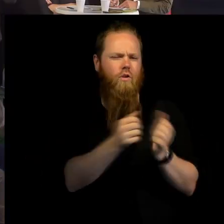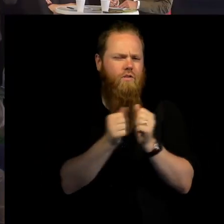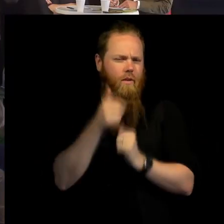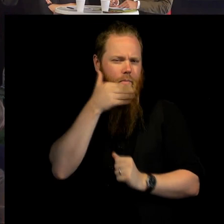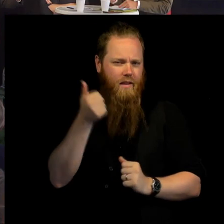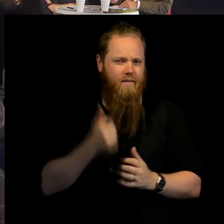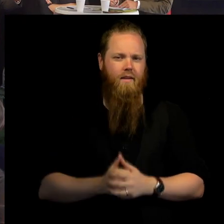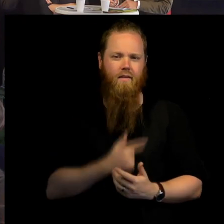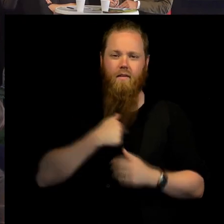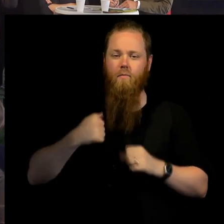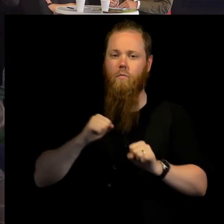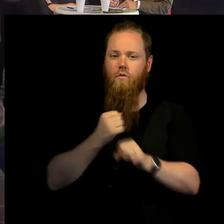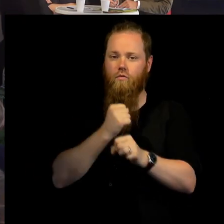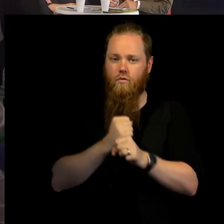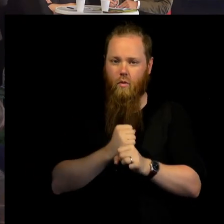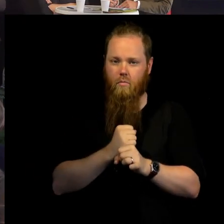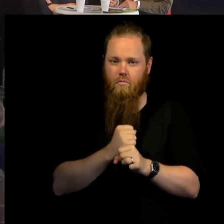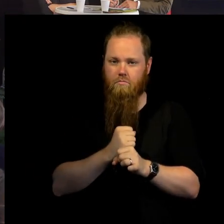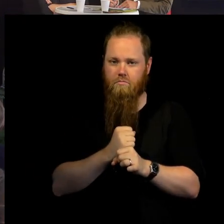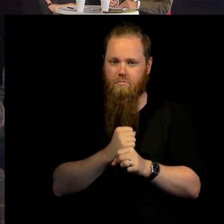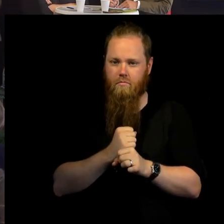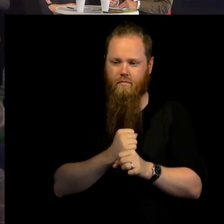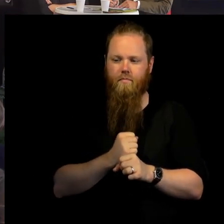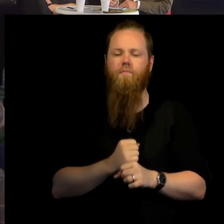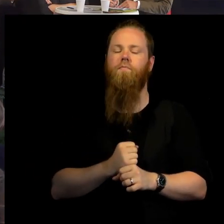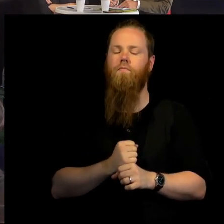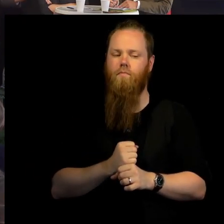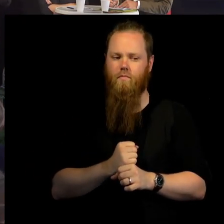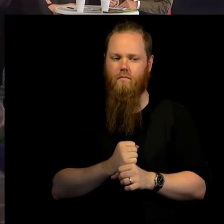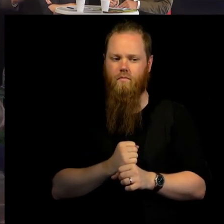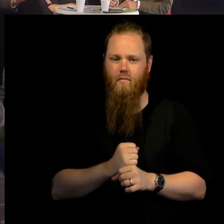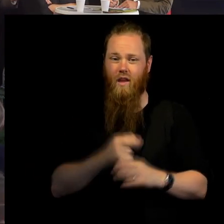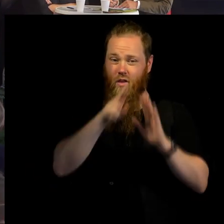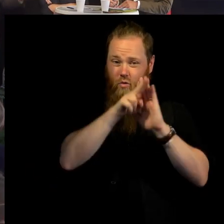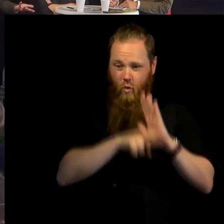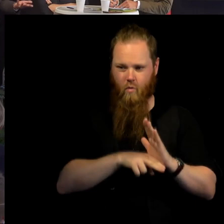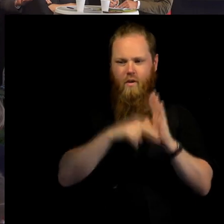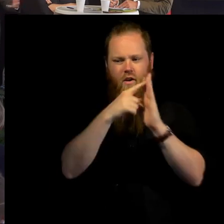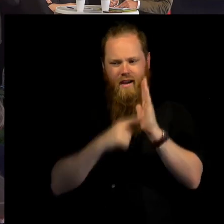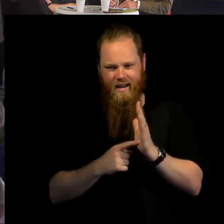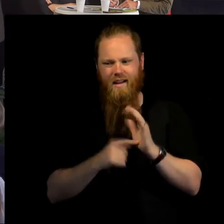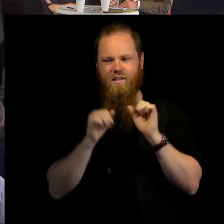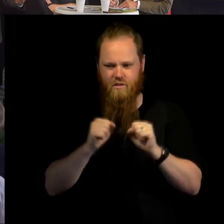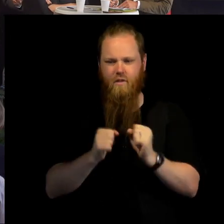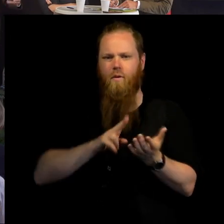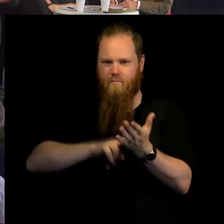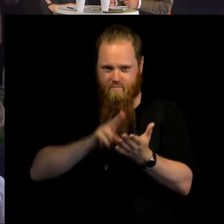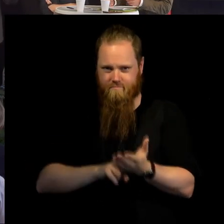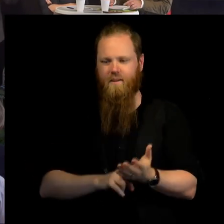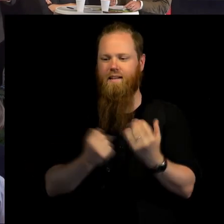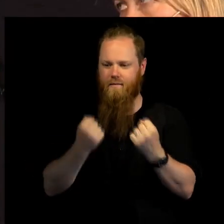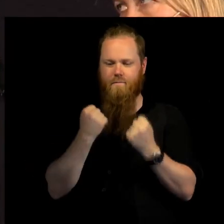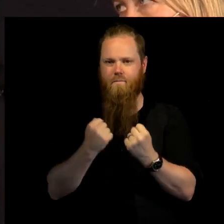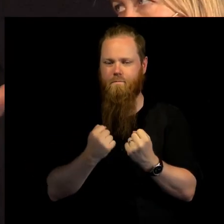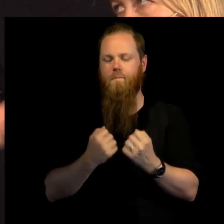and on the one hand, we need to reaffirm the validity of all the values and norms we're talking about. And we do that in international conferences, in